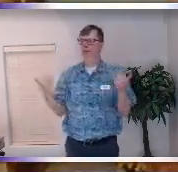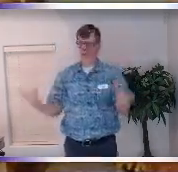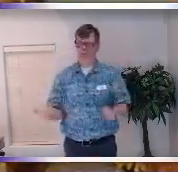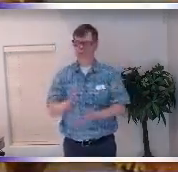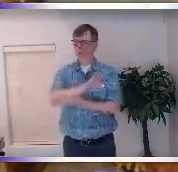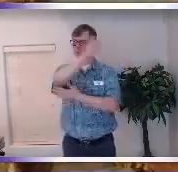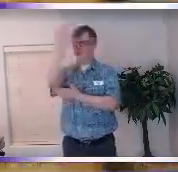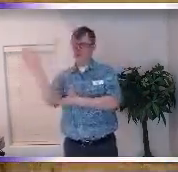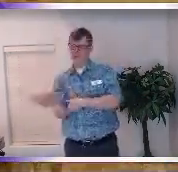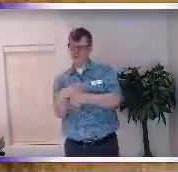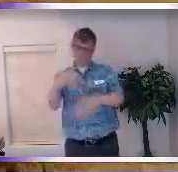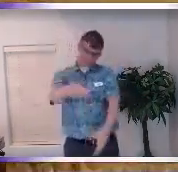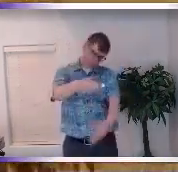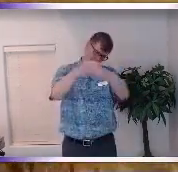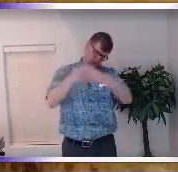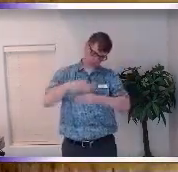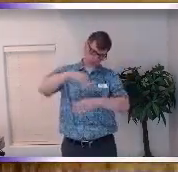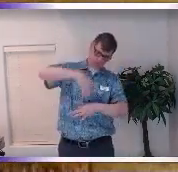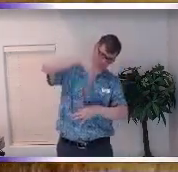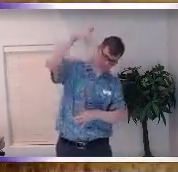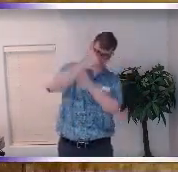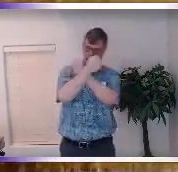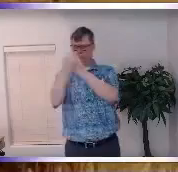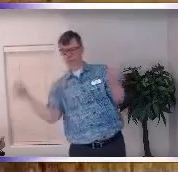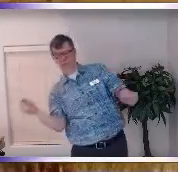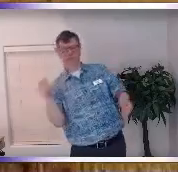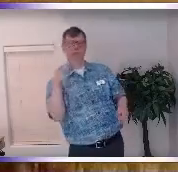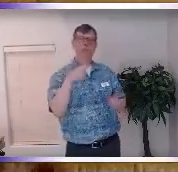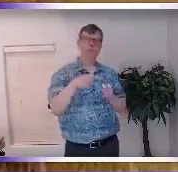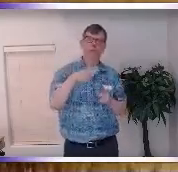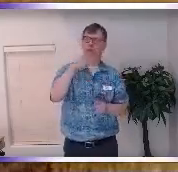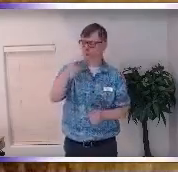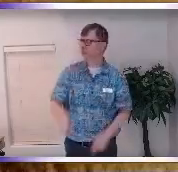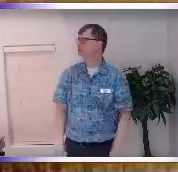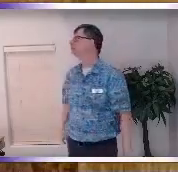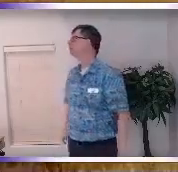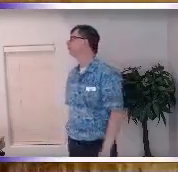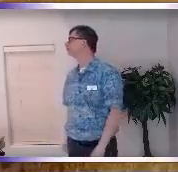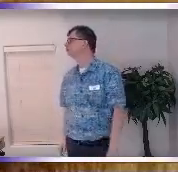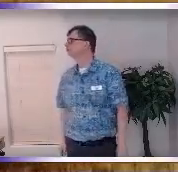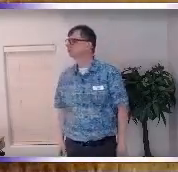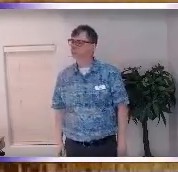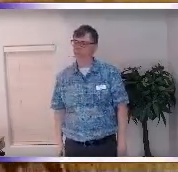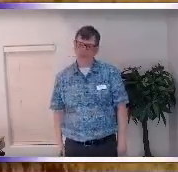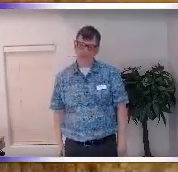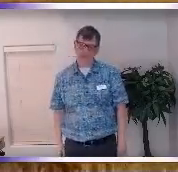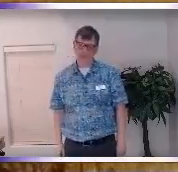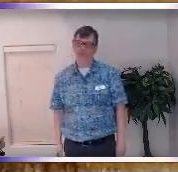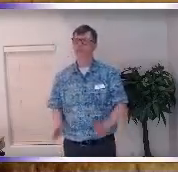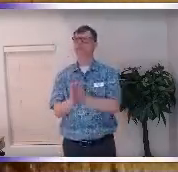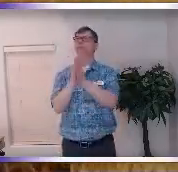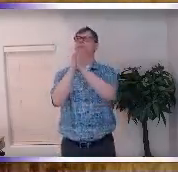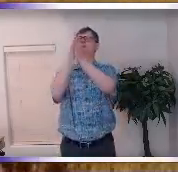perfect container for spirit to reveal itself to you in the coming months but right now we're just gonna celebrate